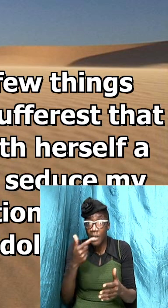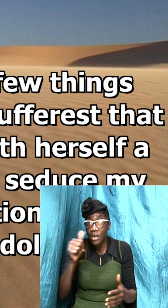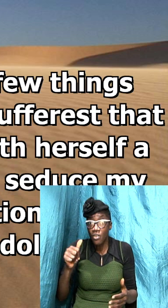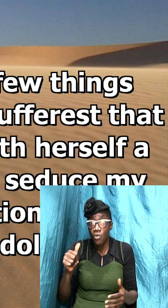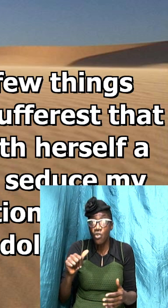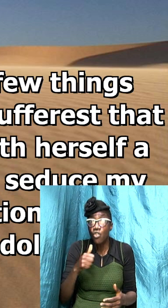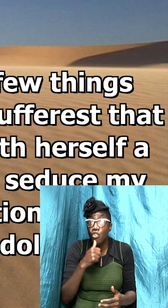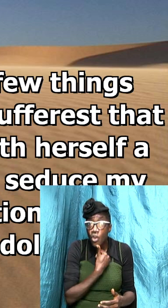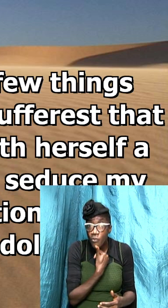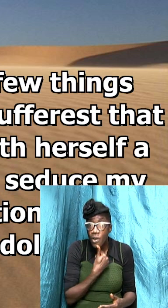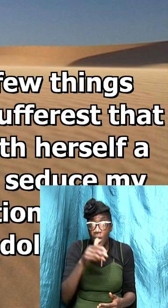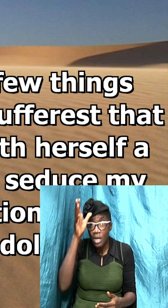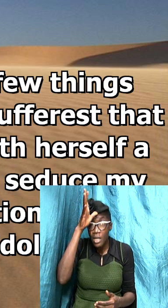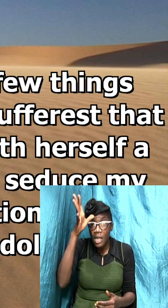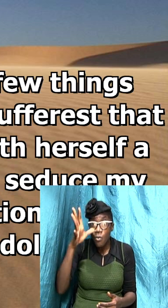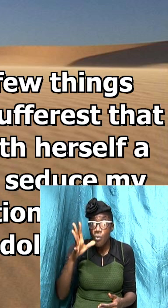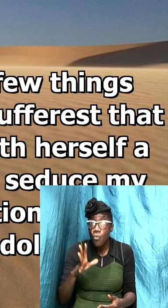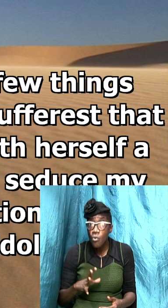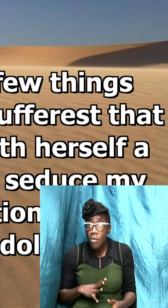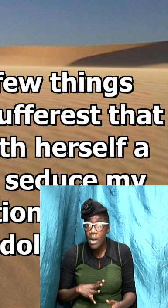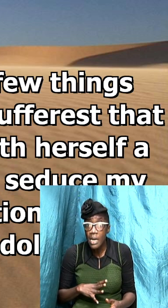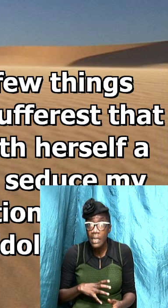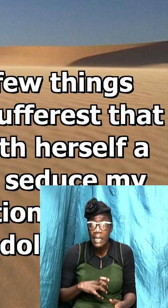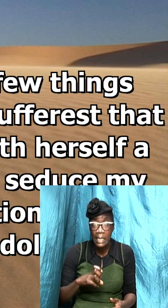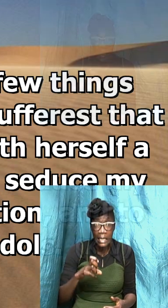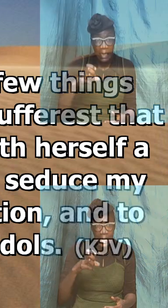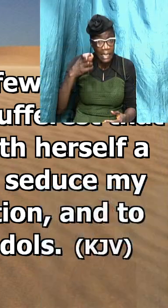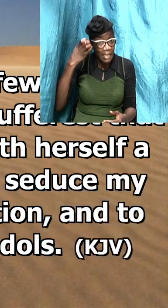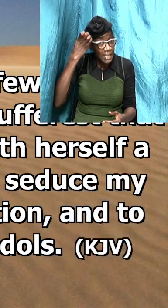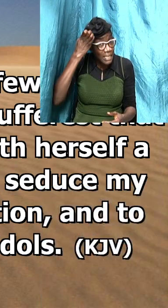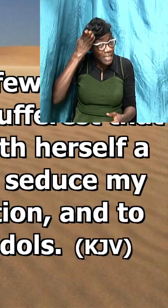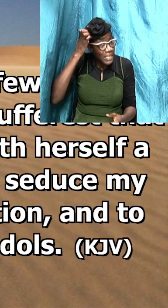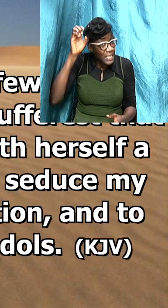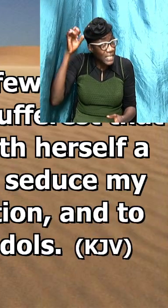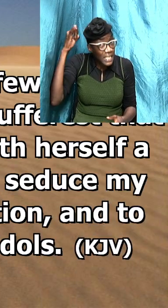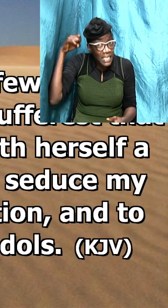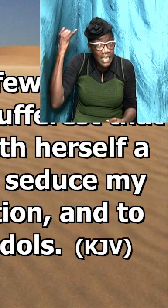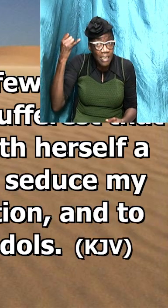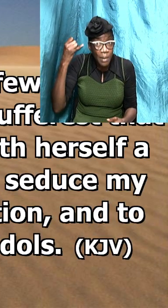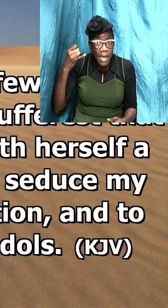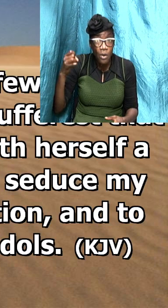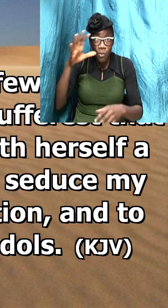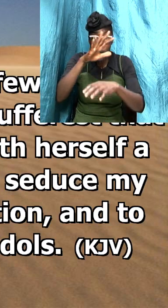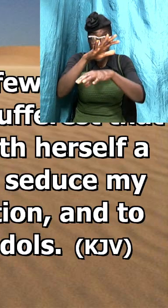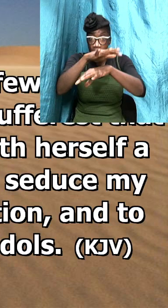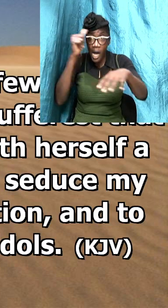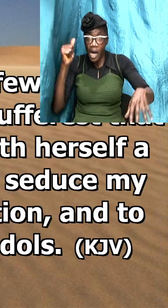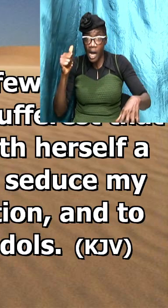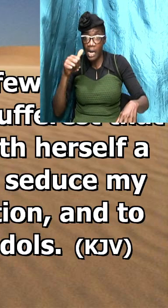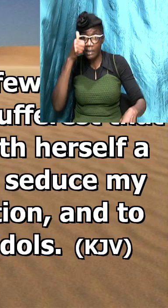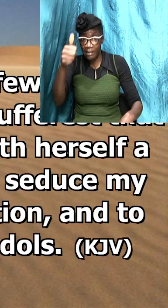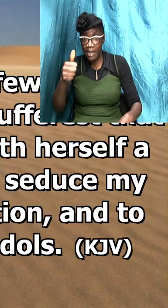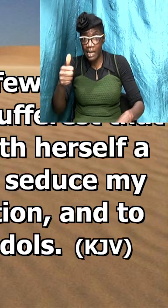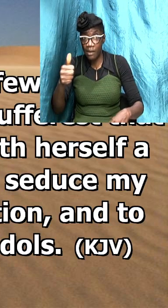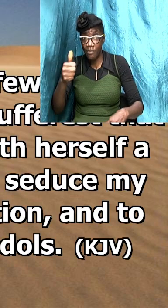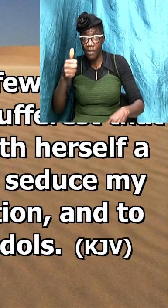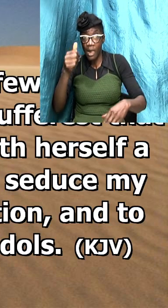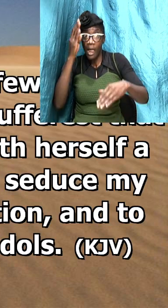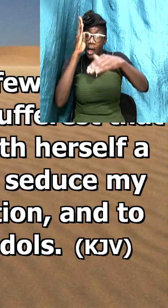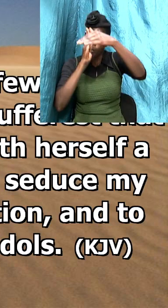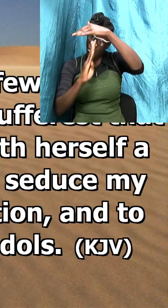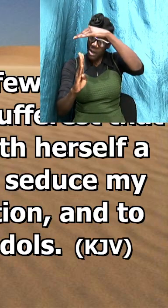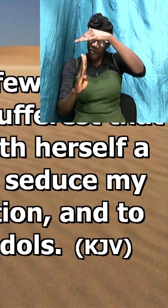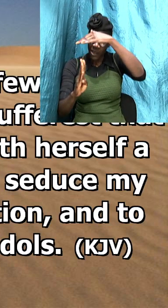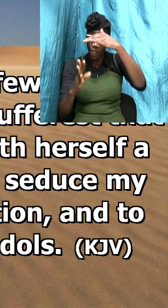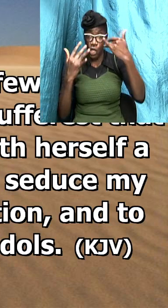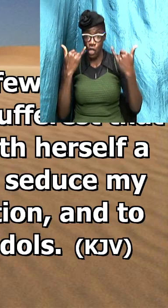Jezebel which calleth herself a prophetess mighty God and let me just say this to us we